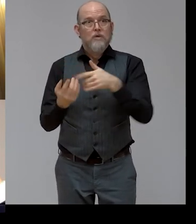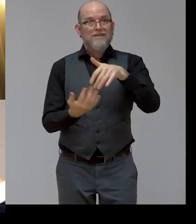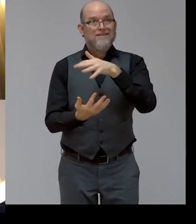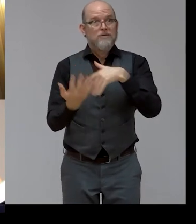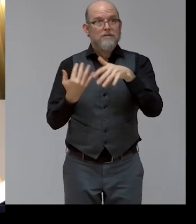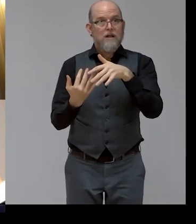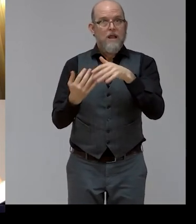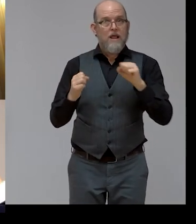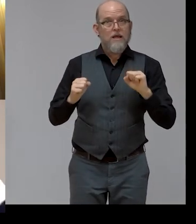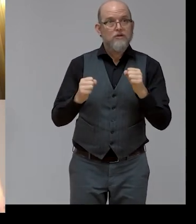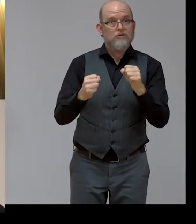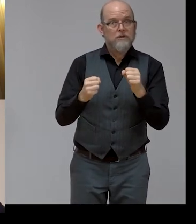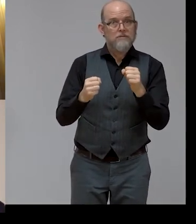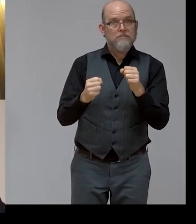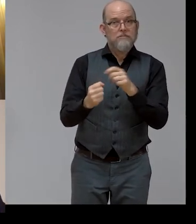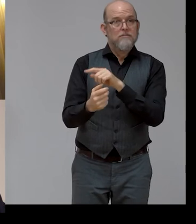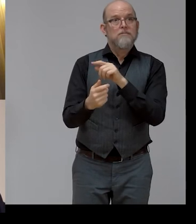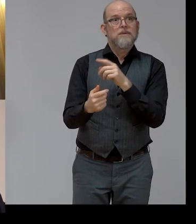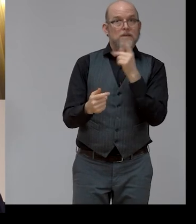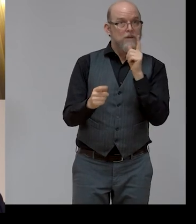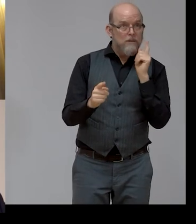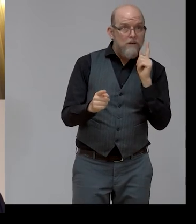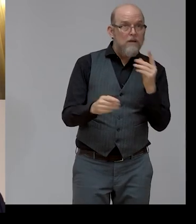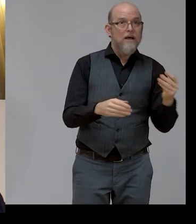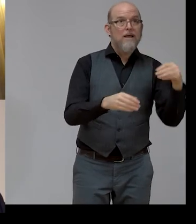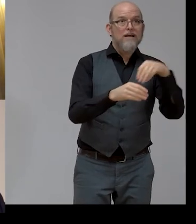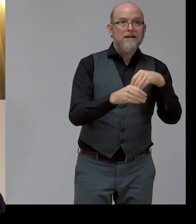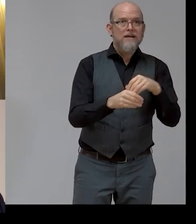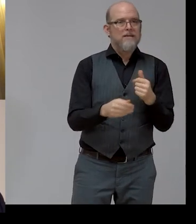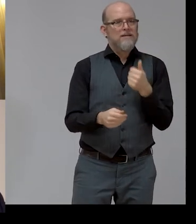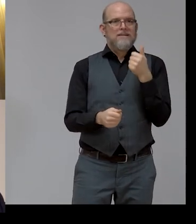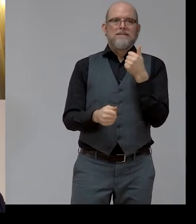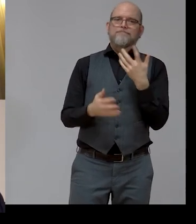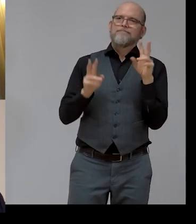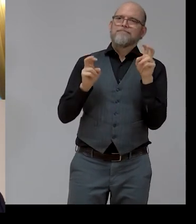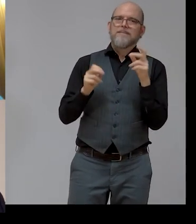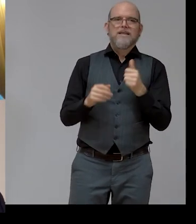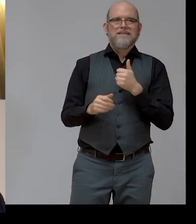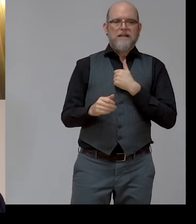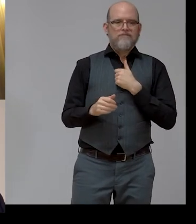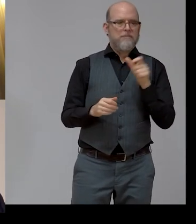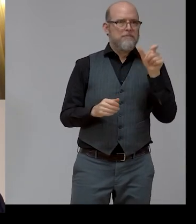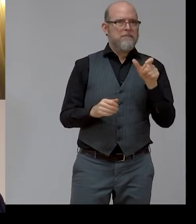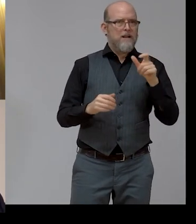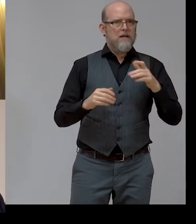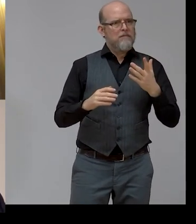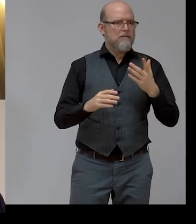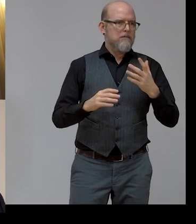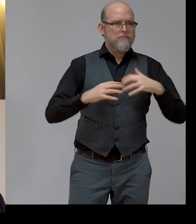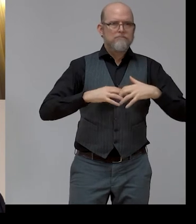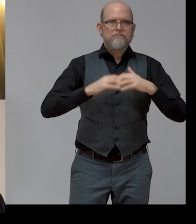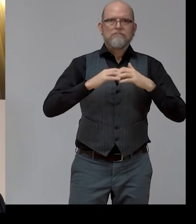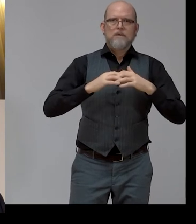encouraging entrepreneurship and access to capital, that's incredibly important, and it also